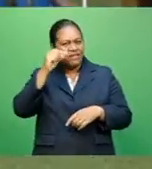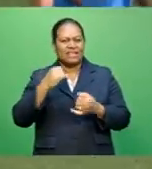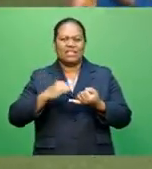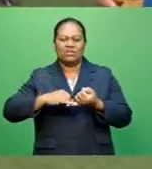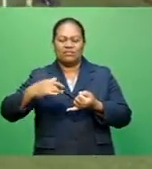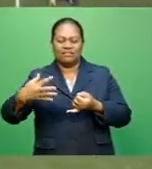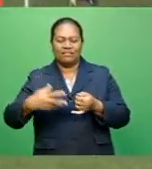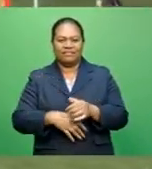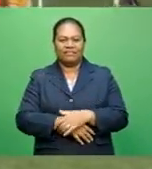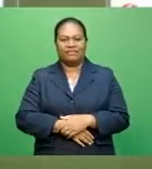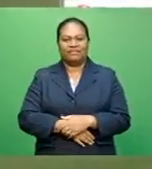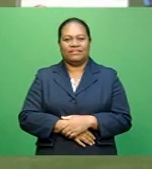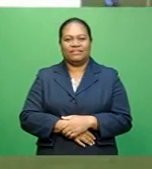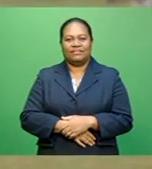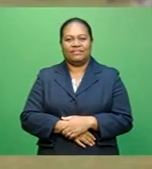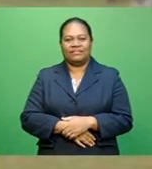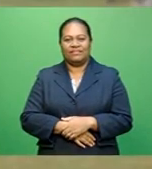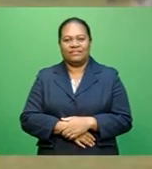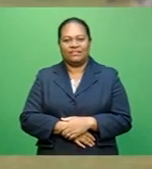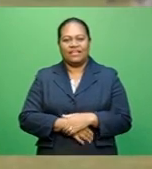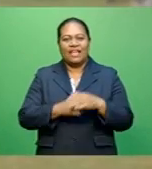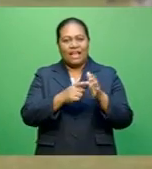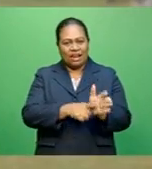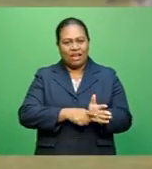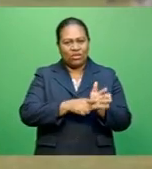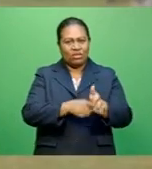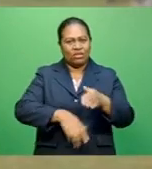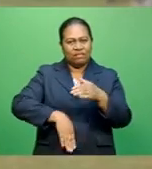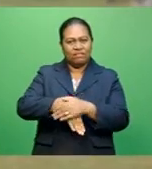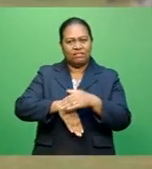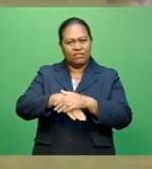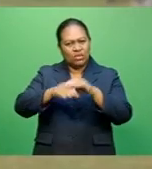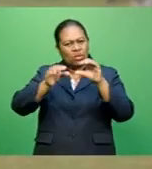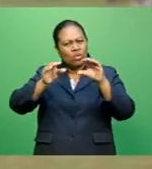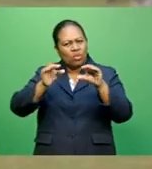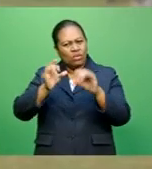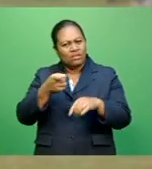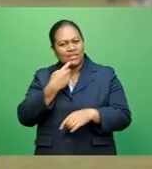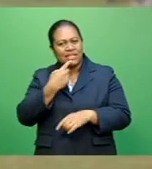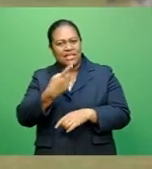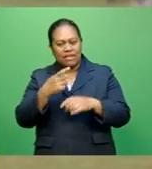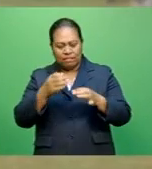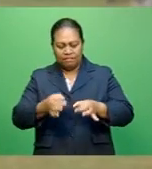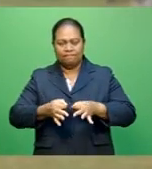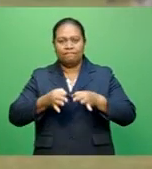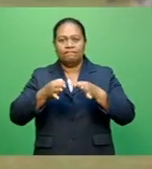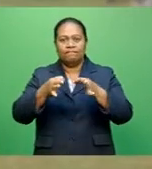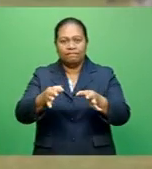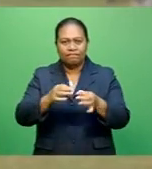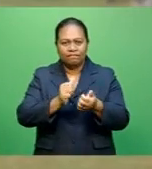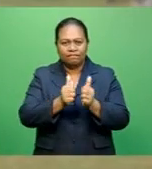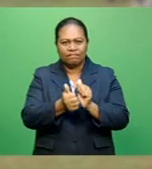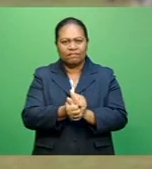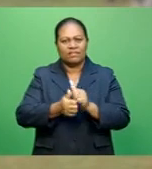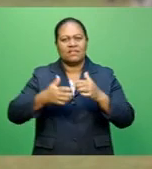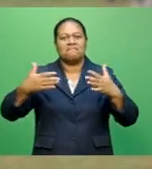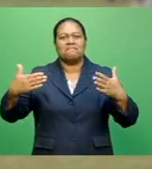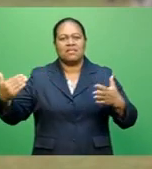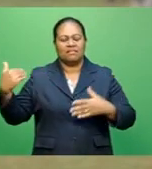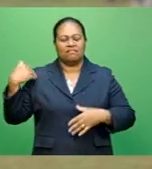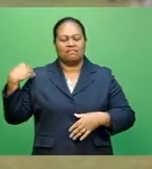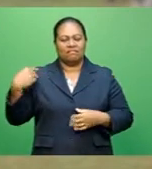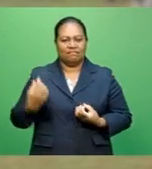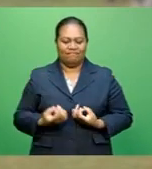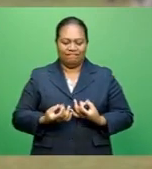Dhamma, FBC Sports. Lautoka football coach Tangi Wonolangi says the postponement of games has a huge effect on